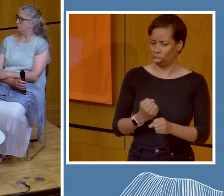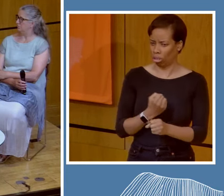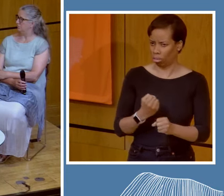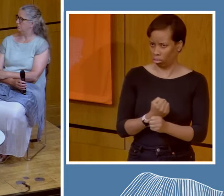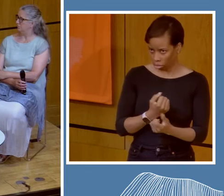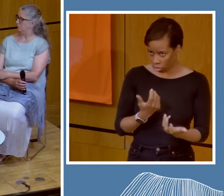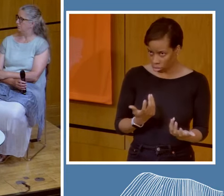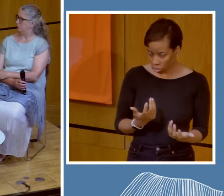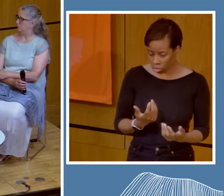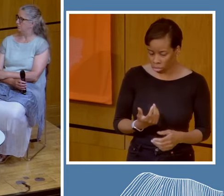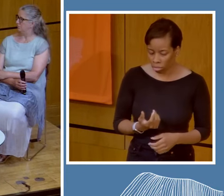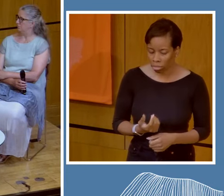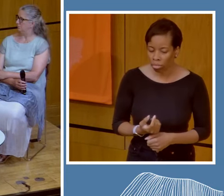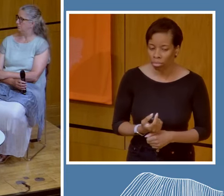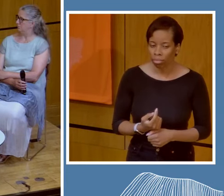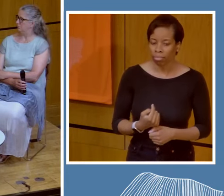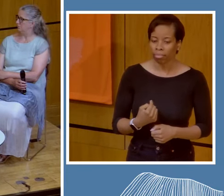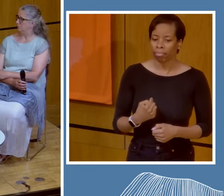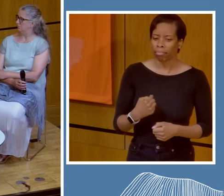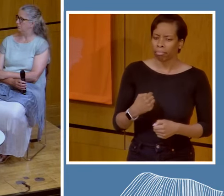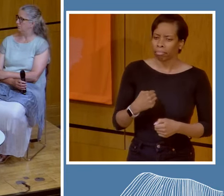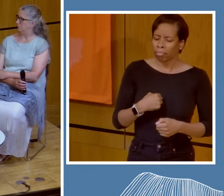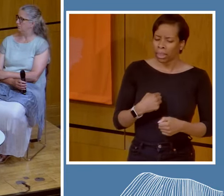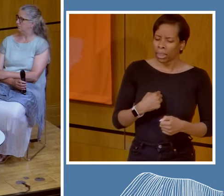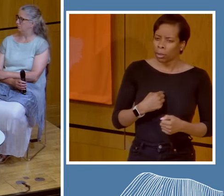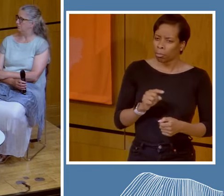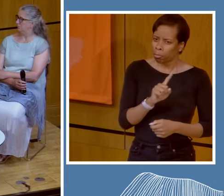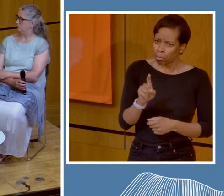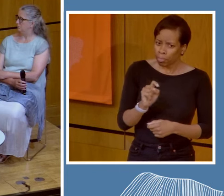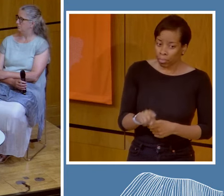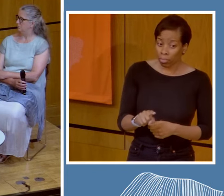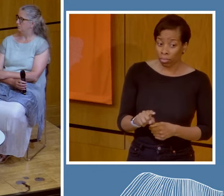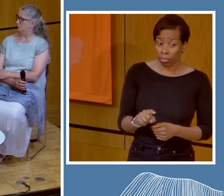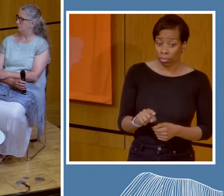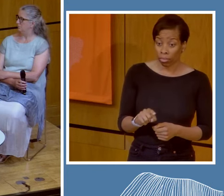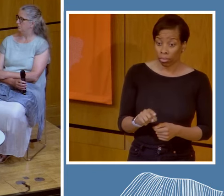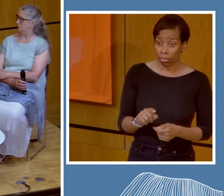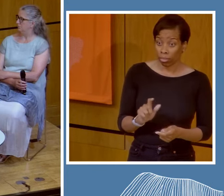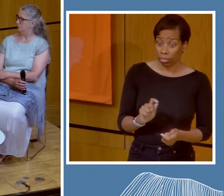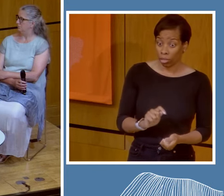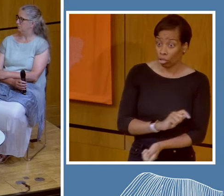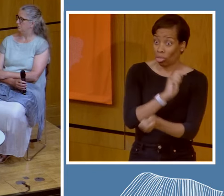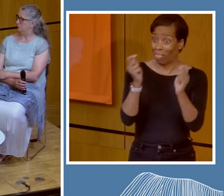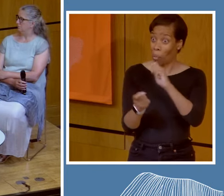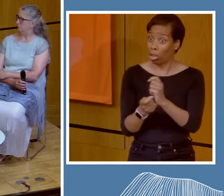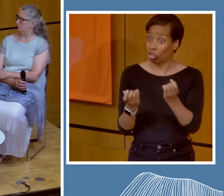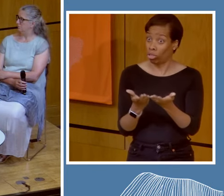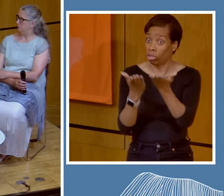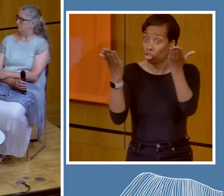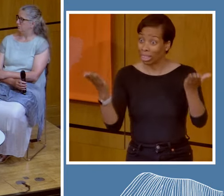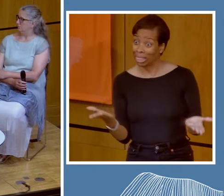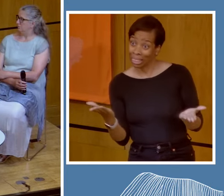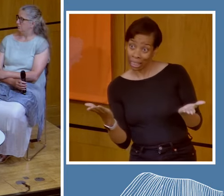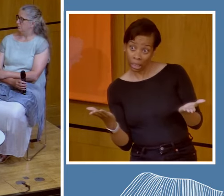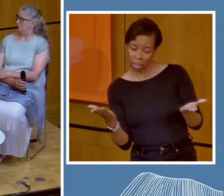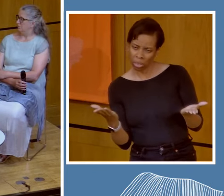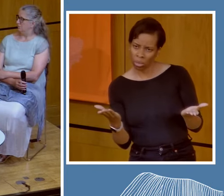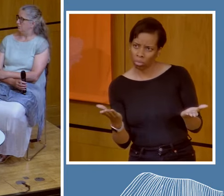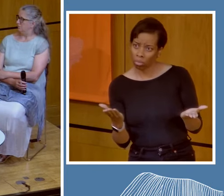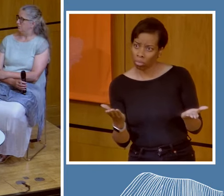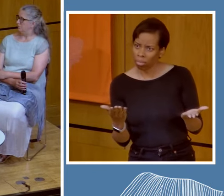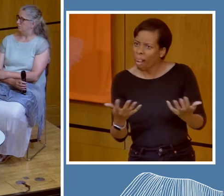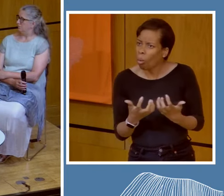transformational justice looks like, right? So whether we use the word change and justice, you know, it's